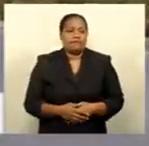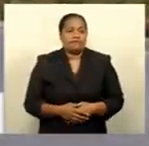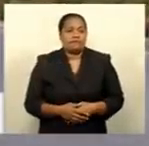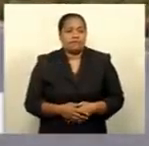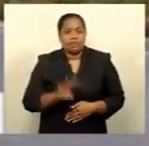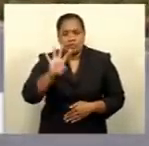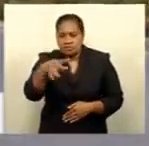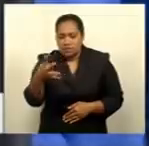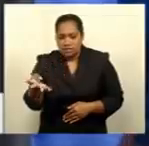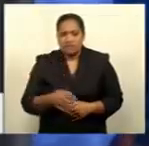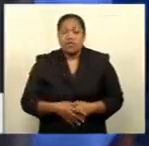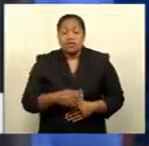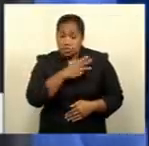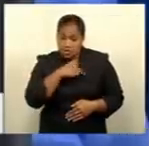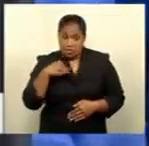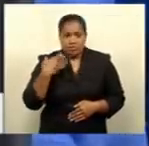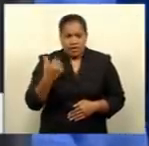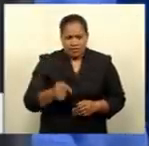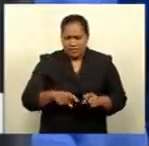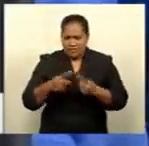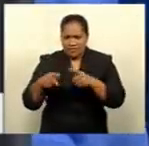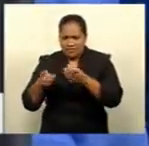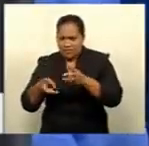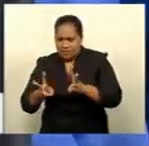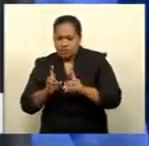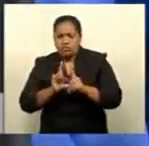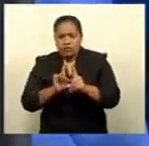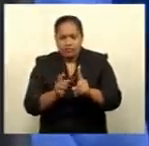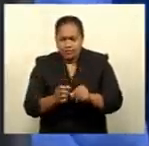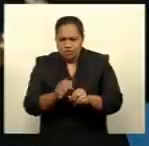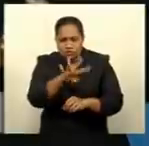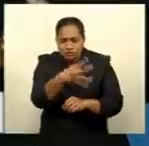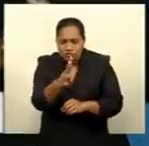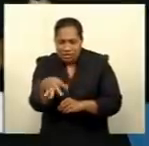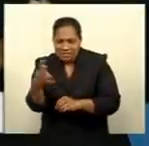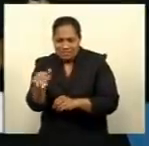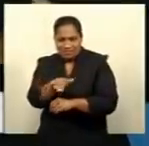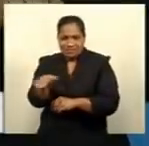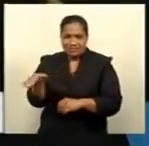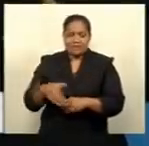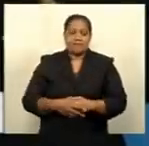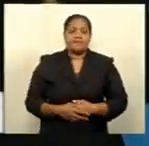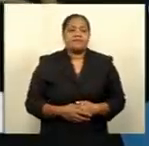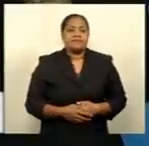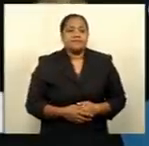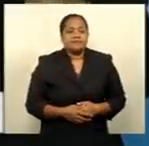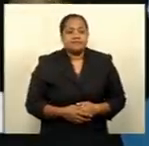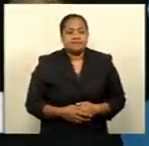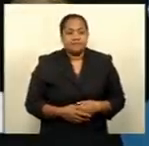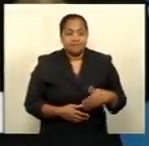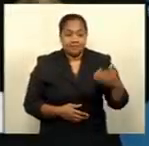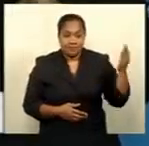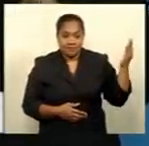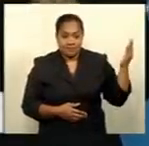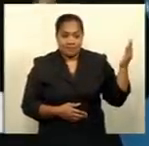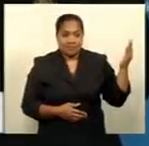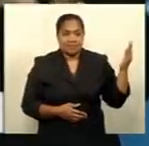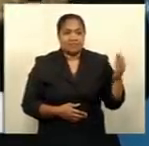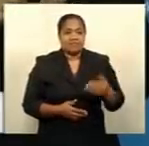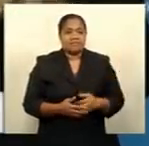attributes to follow-up with the patients and categorizes them. Attributes such as age and the presence of comorbidities,